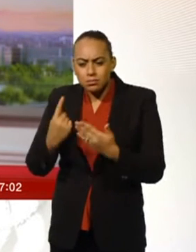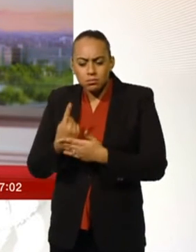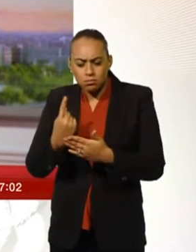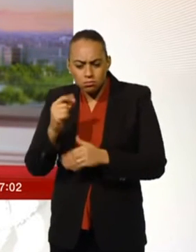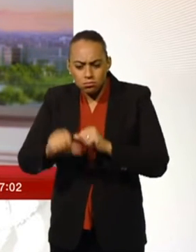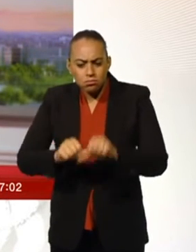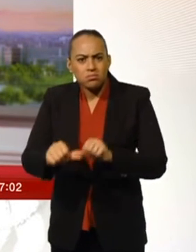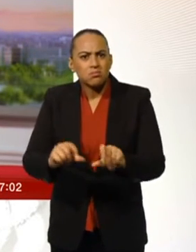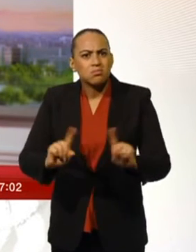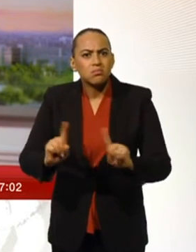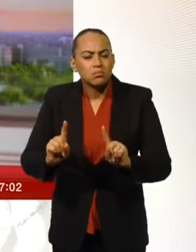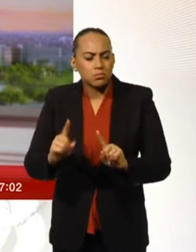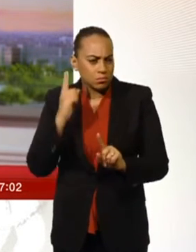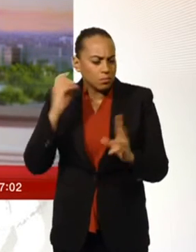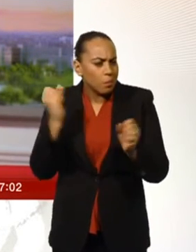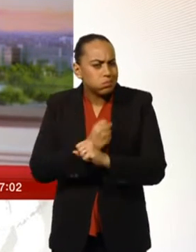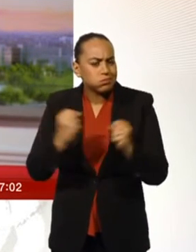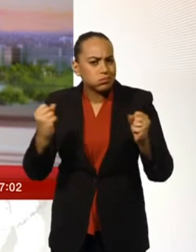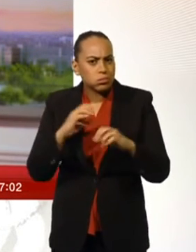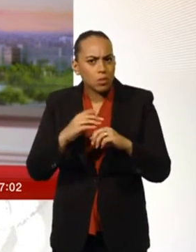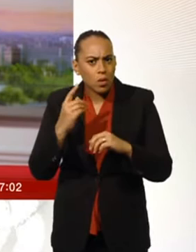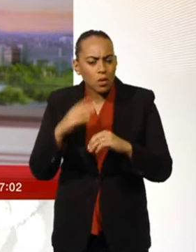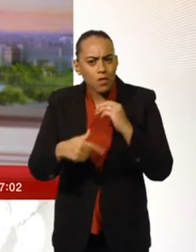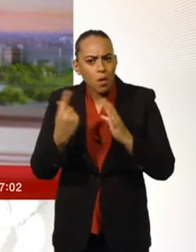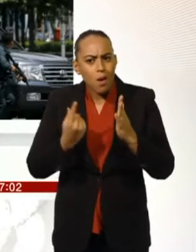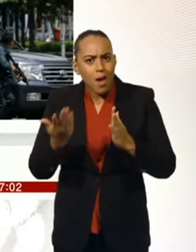events. See, we understood the first blast was just over an hour ago.